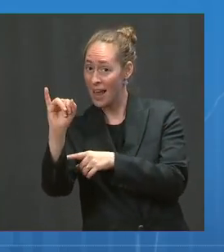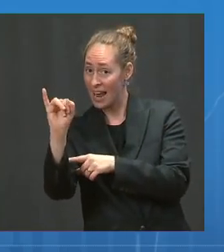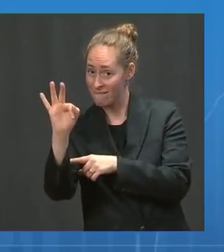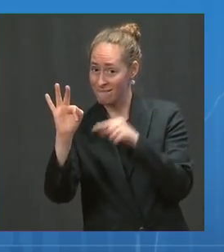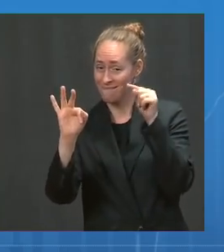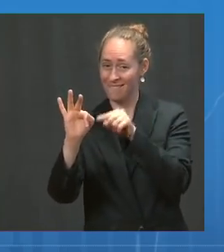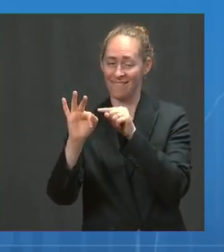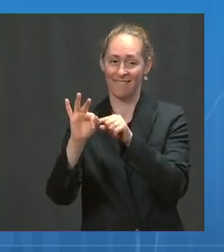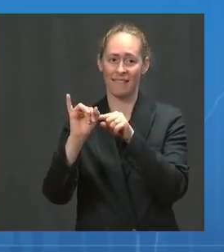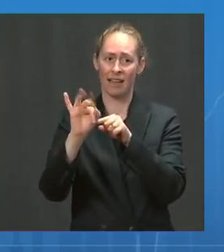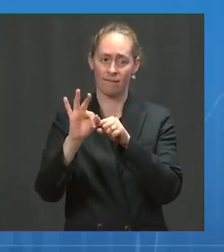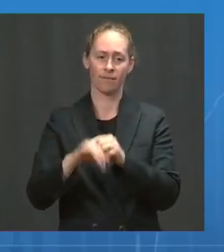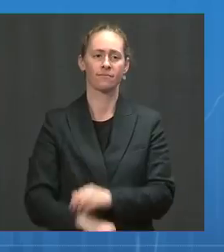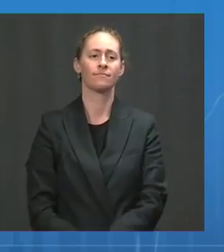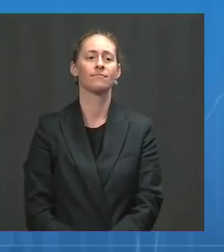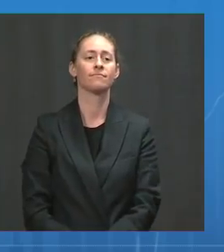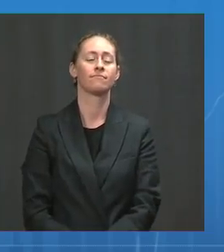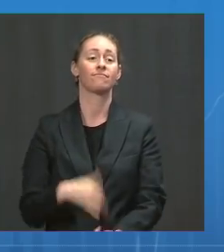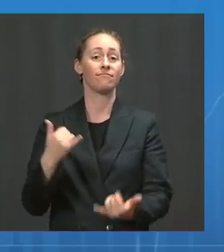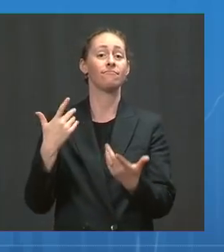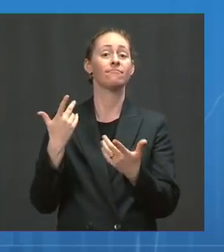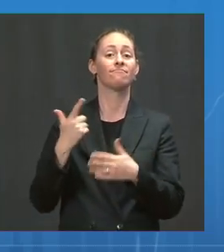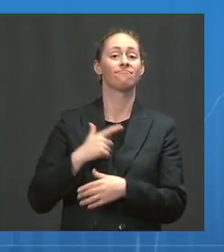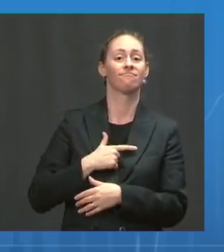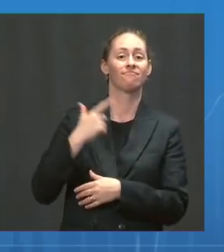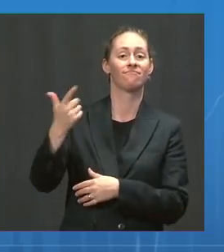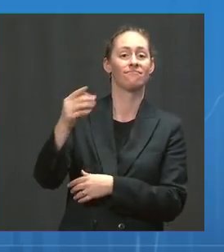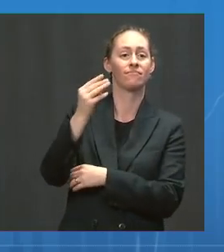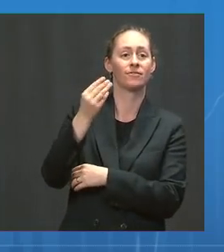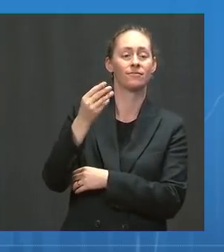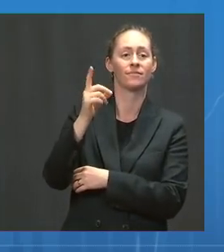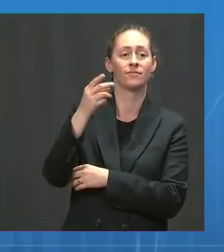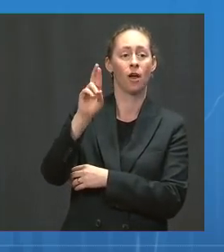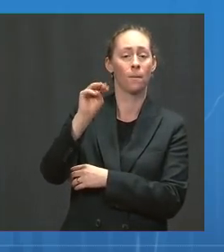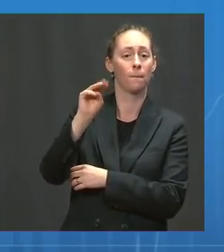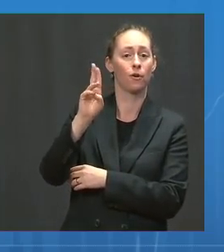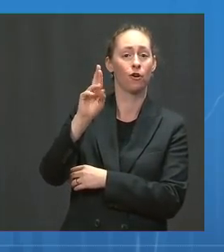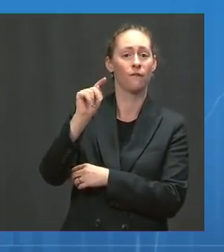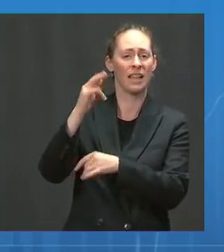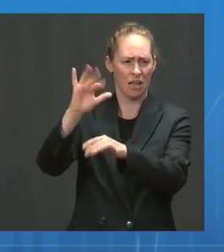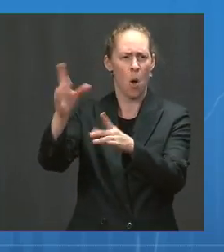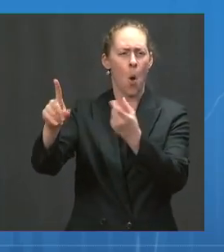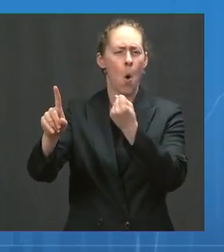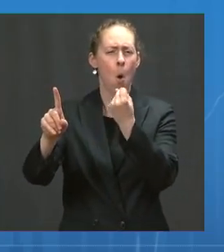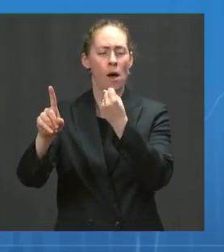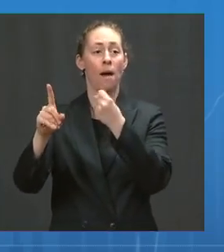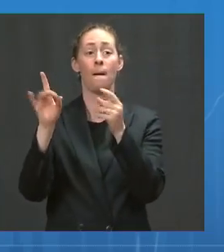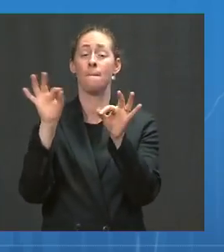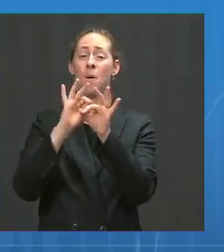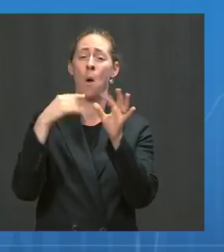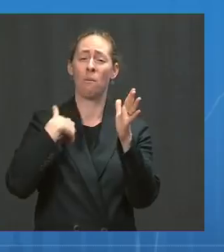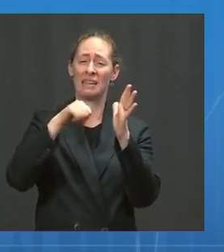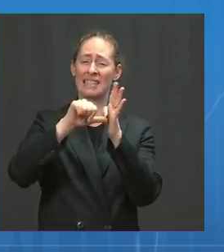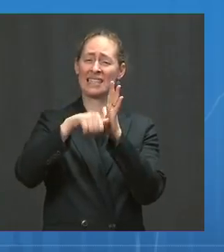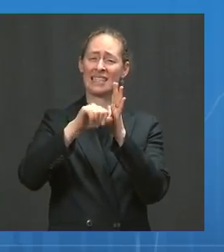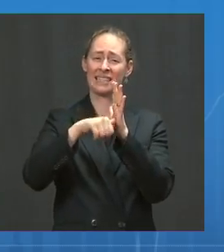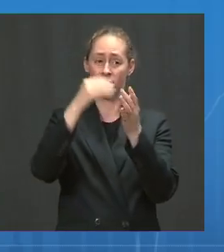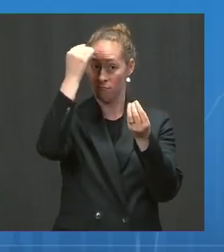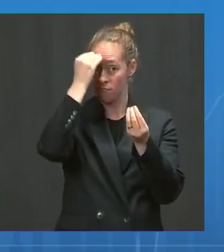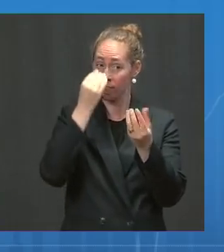turn it over to Dr. Murphy, let me reiterate, the best thing we can do right now is to get more Americans vaccinated.